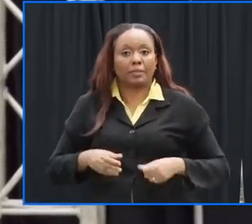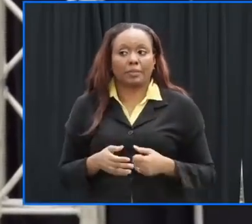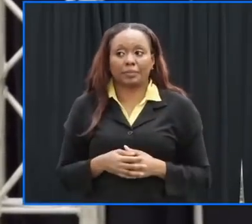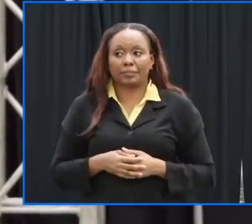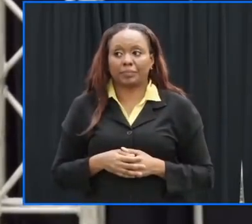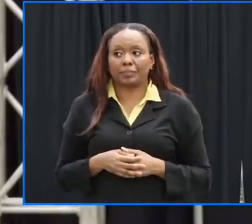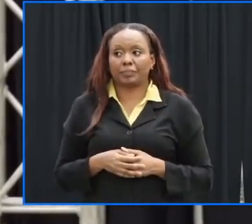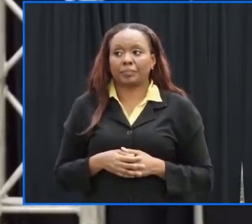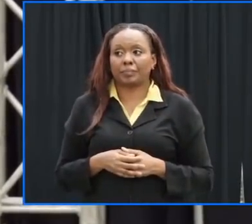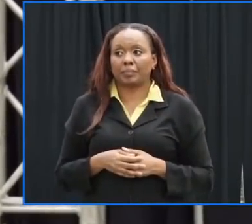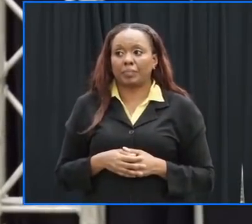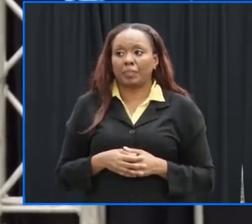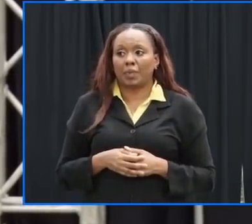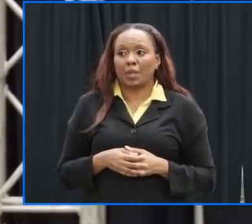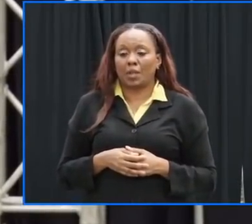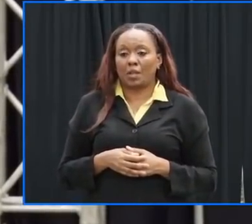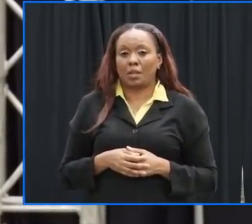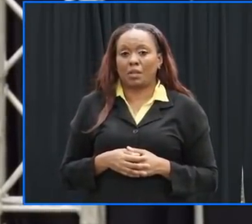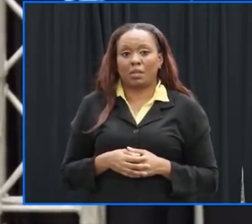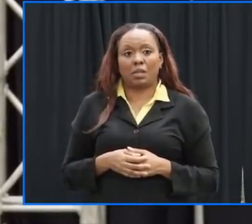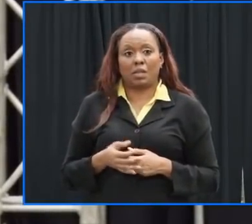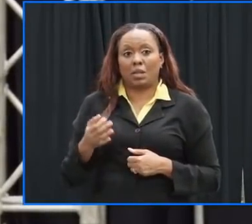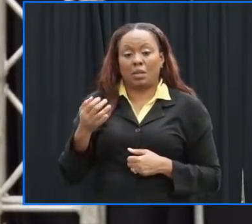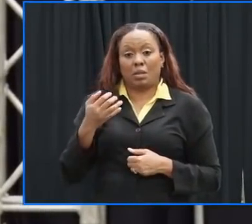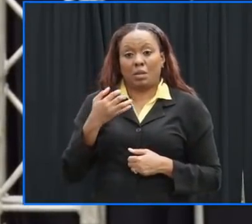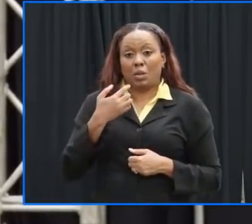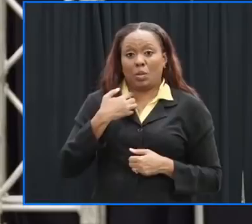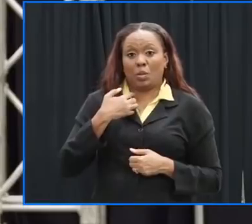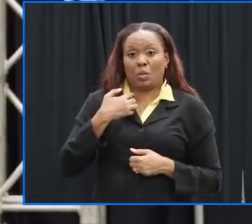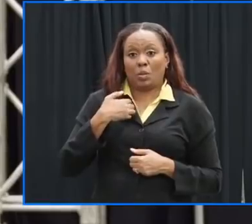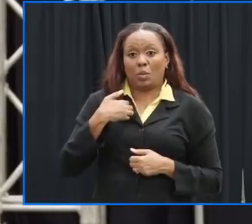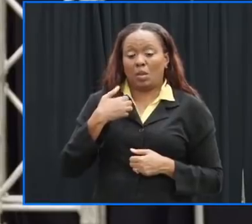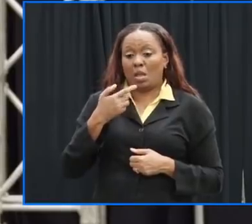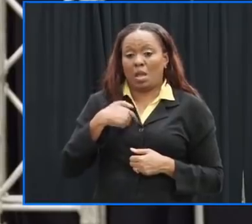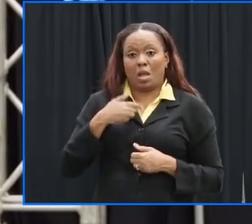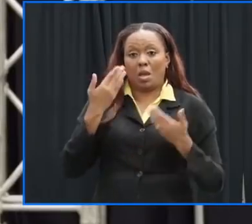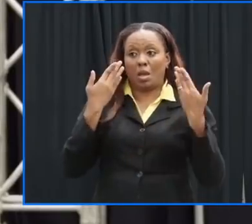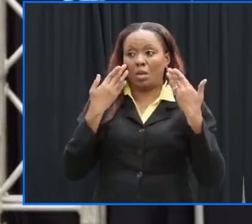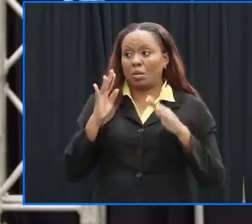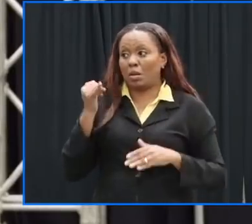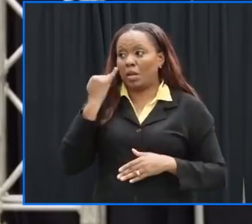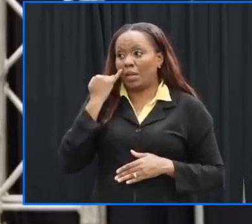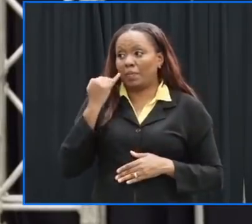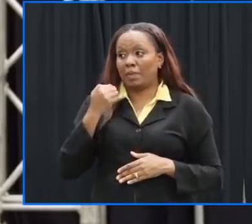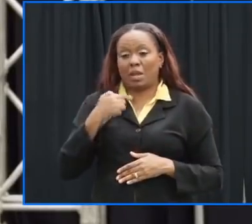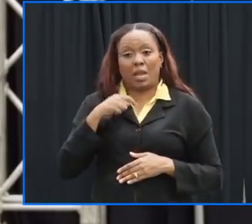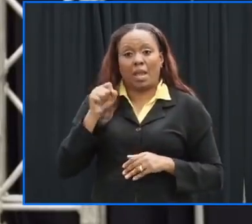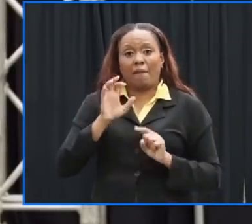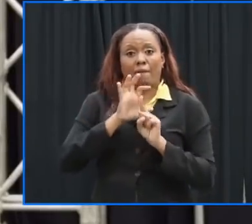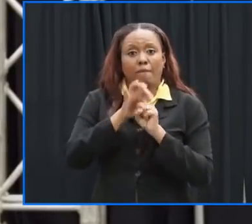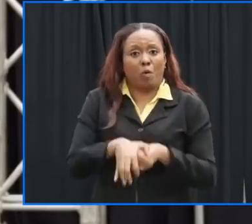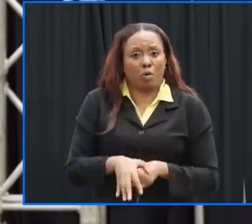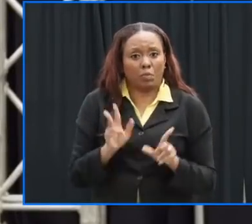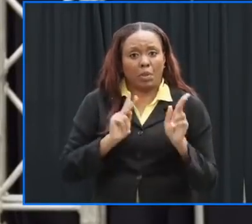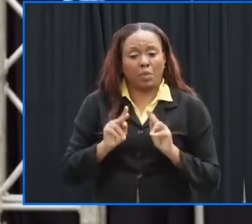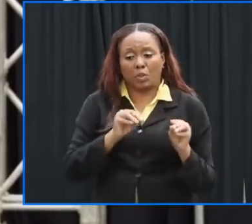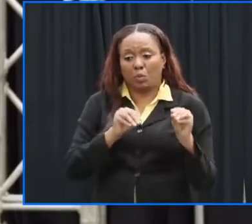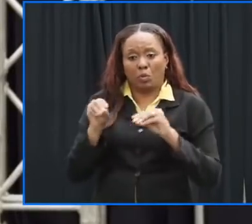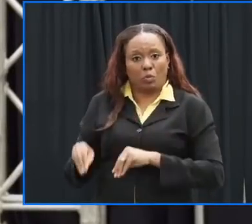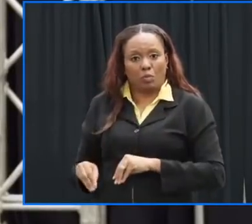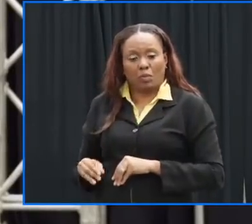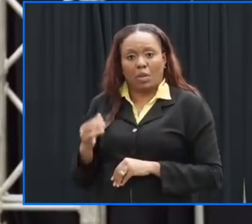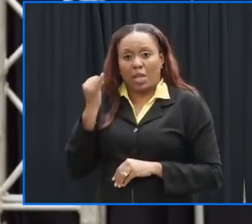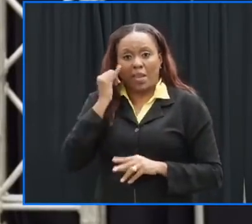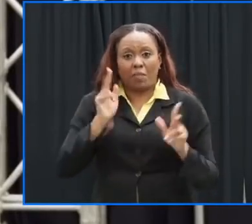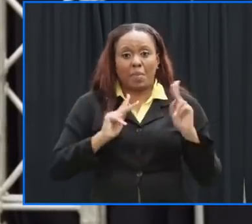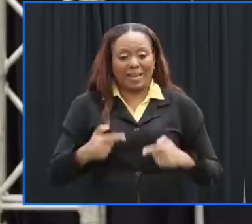respect to whether or not we can force them into the shelter i would have to actually ask the ag about that but there is more than